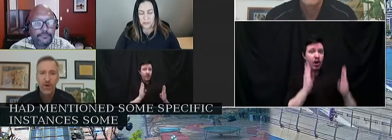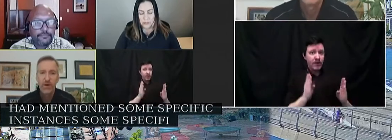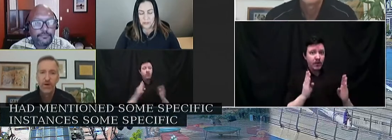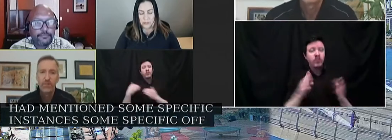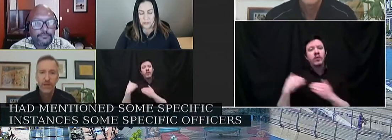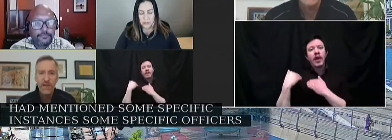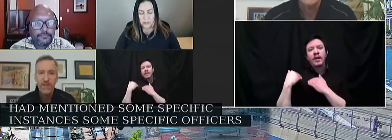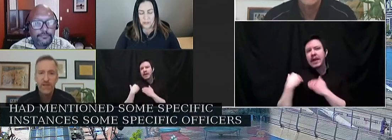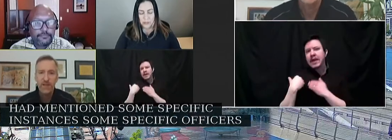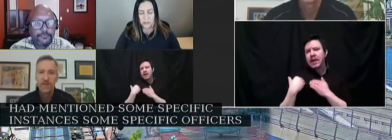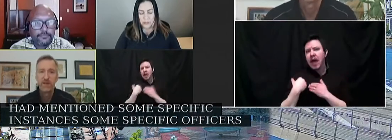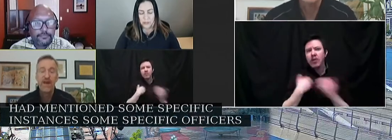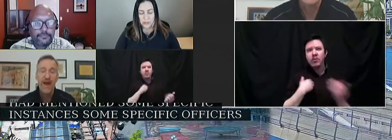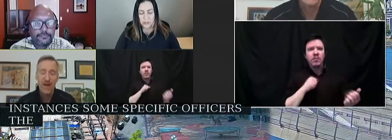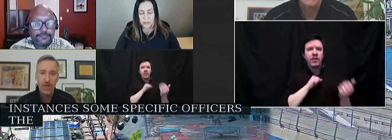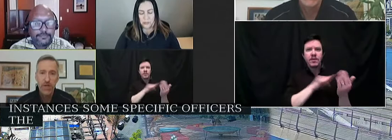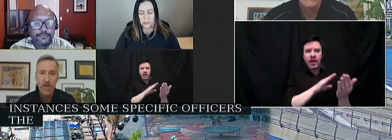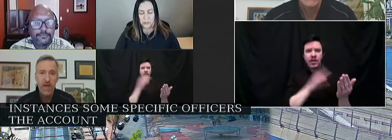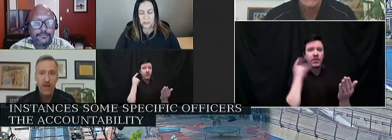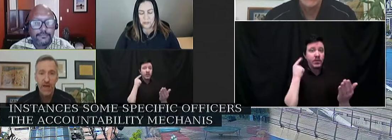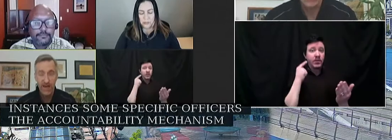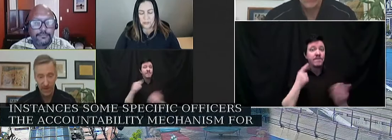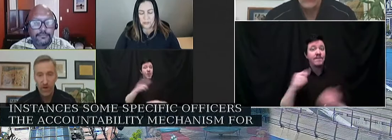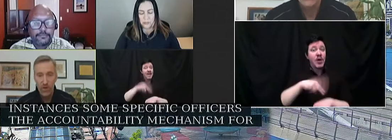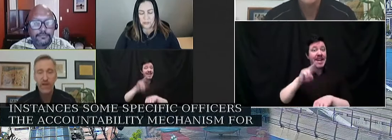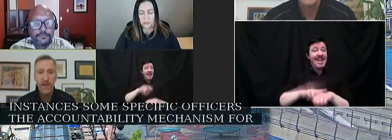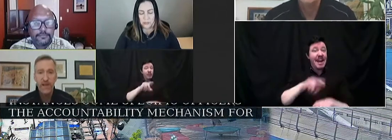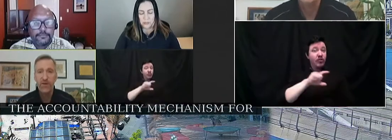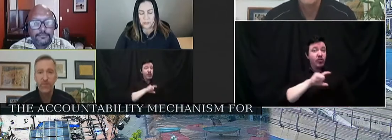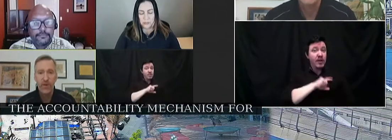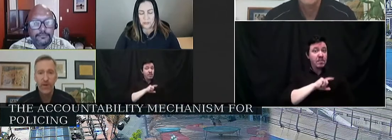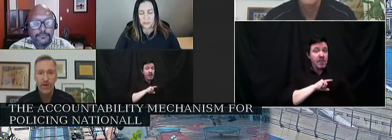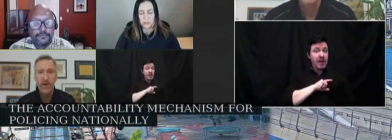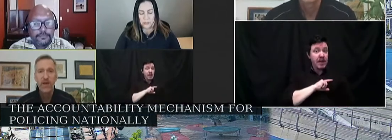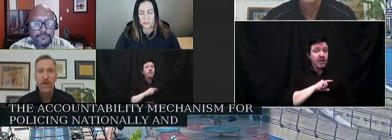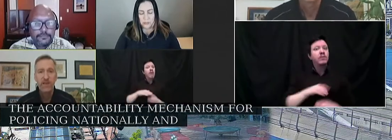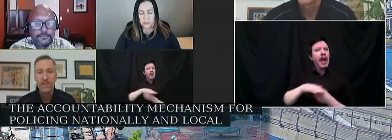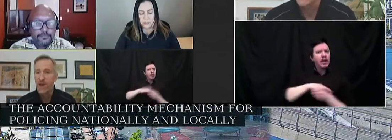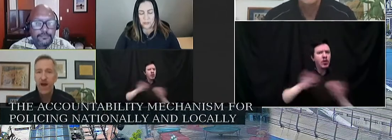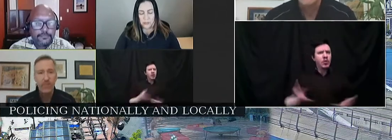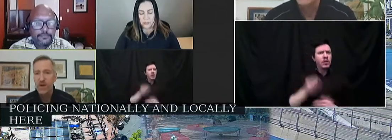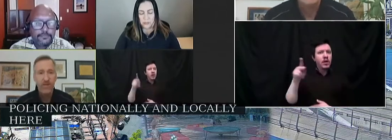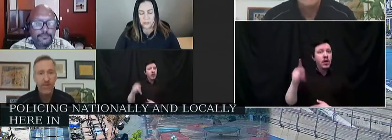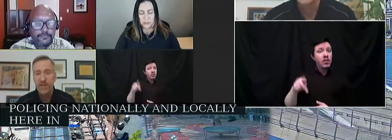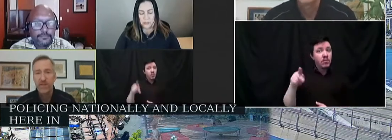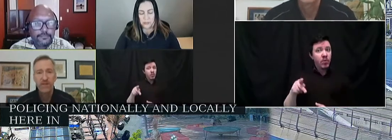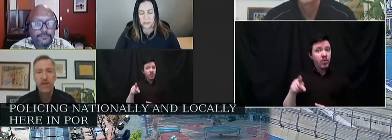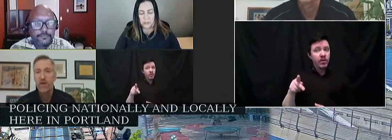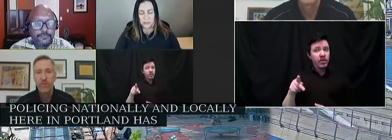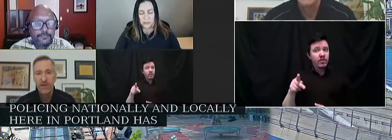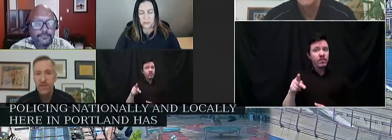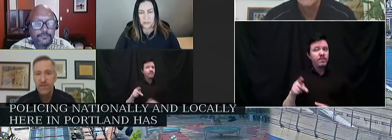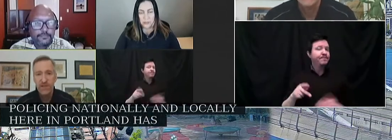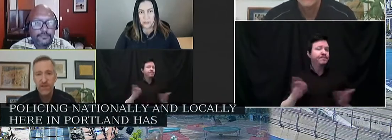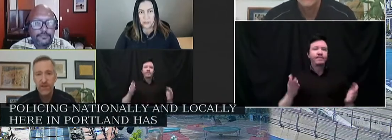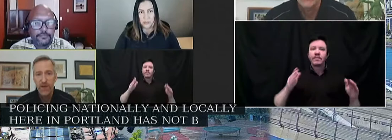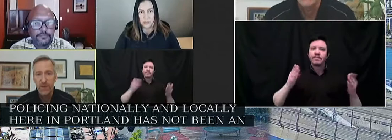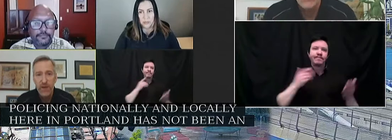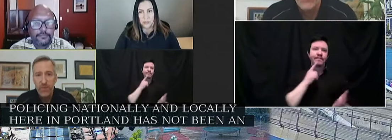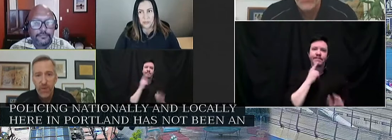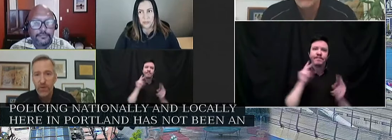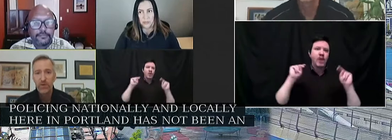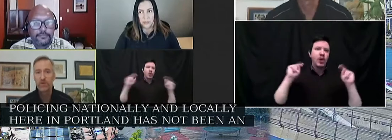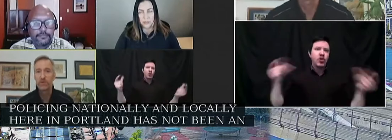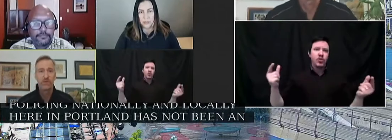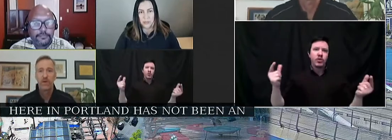for policing nationally and locally here in Portland has not been an effective accountability system.